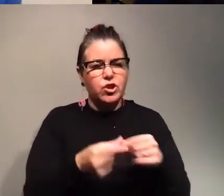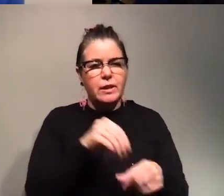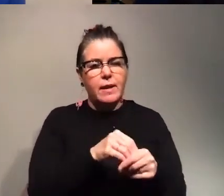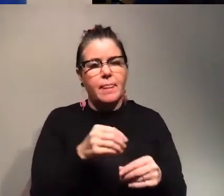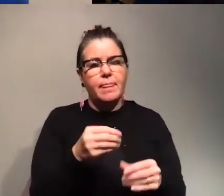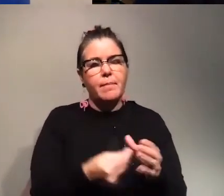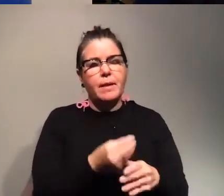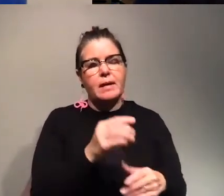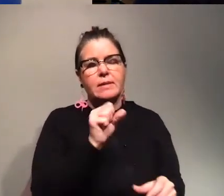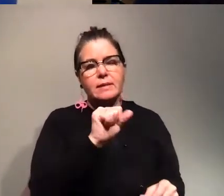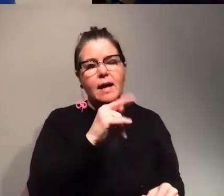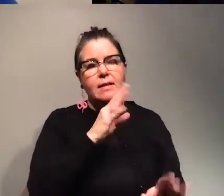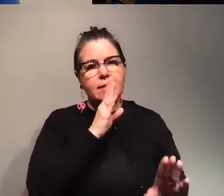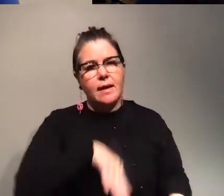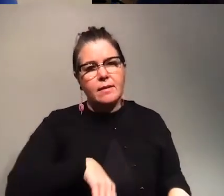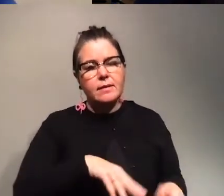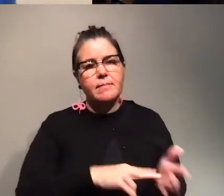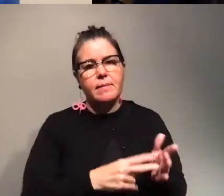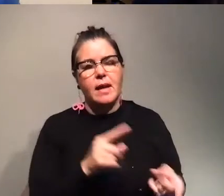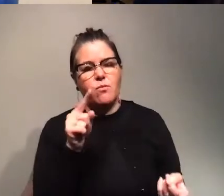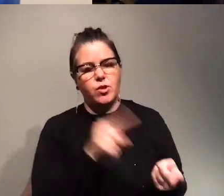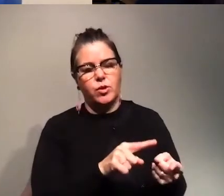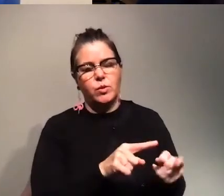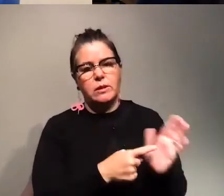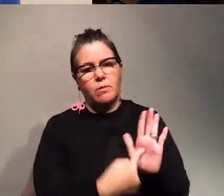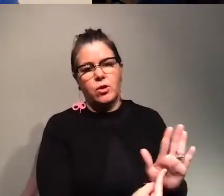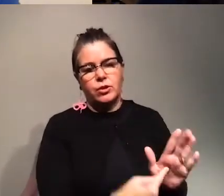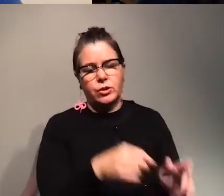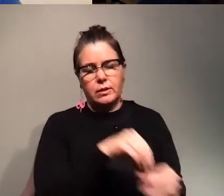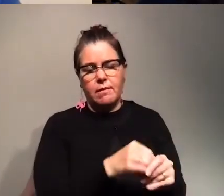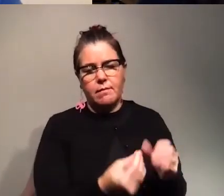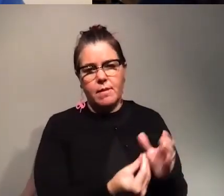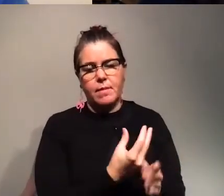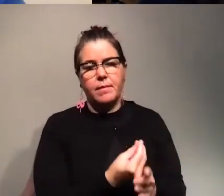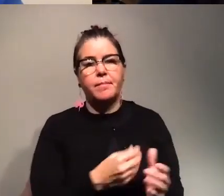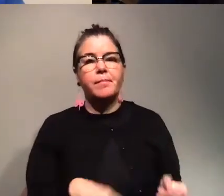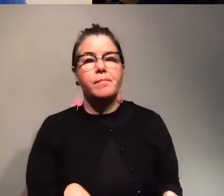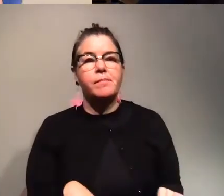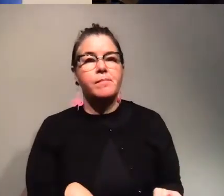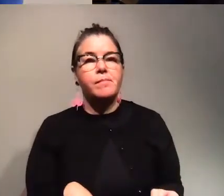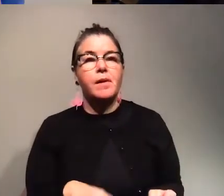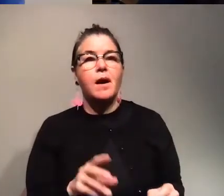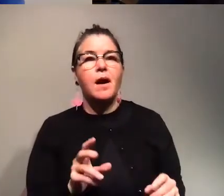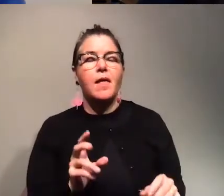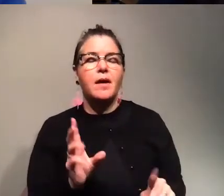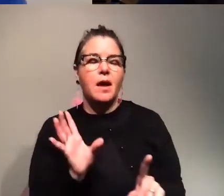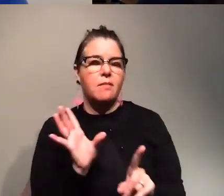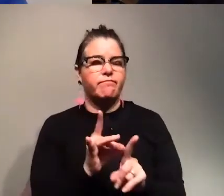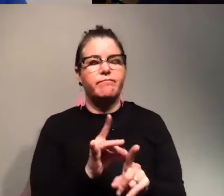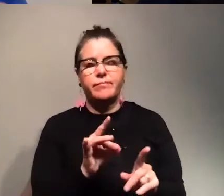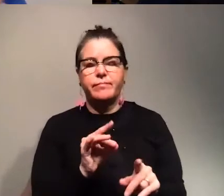i mean i reduce the expression of that uh protein in the plant and then i infect the plant with the virus